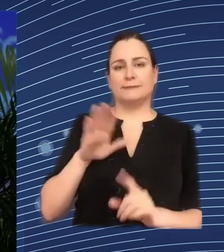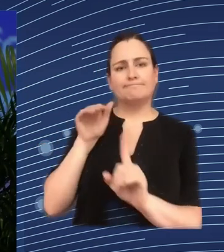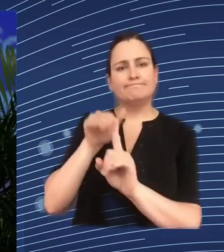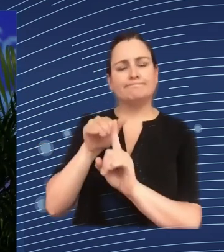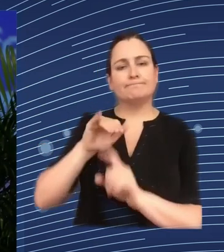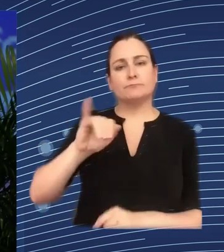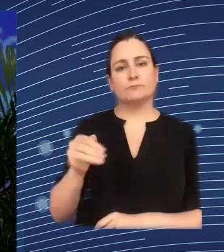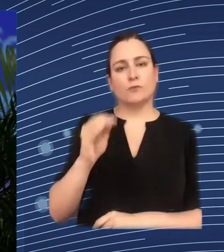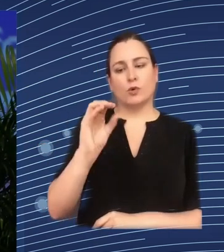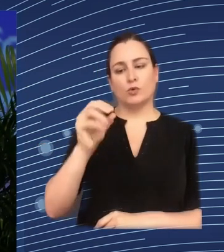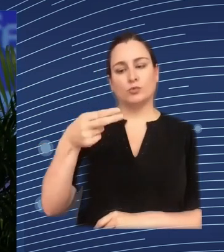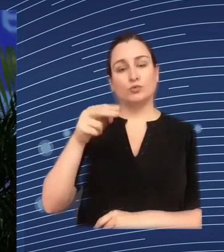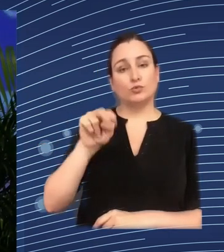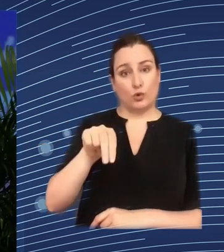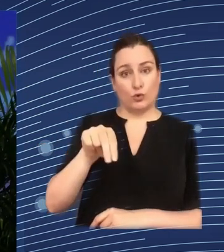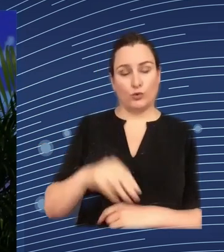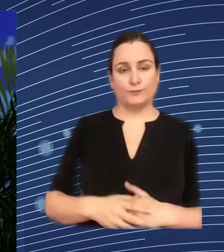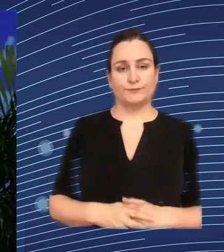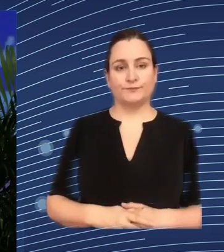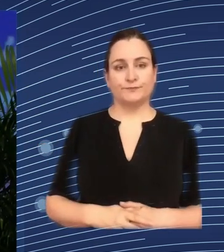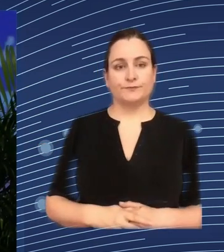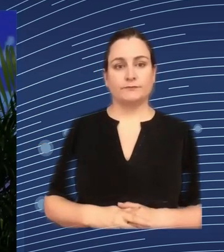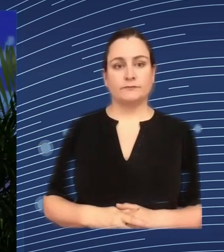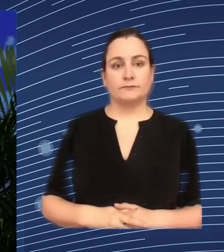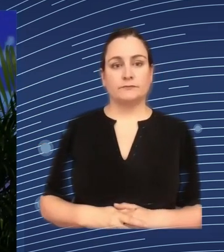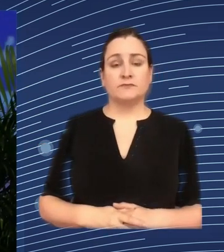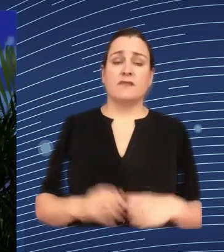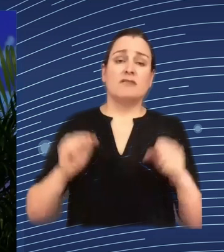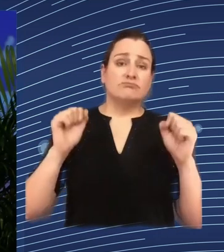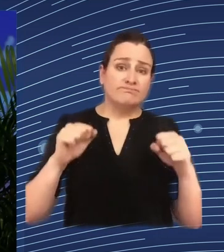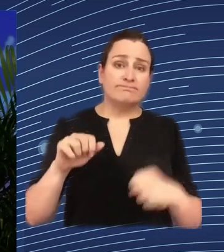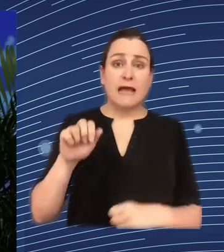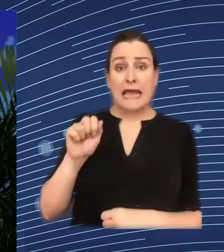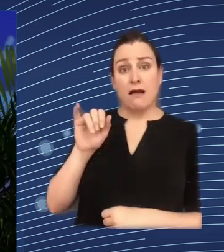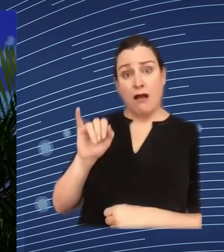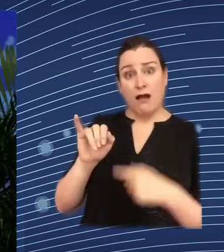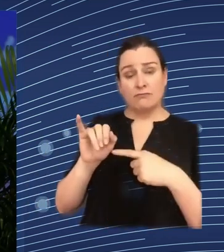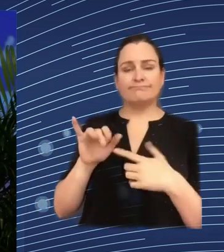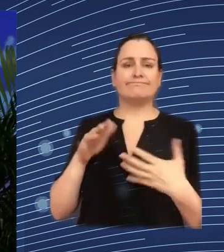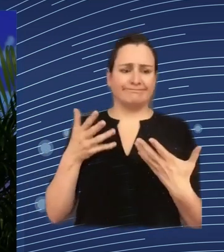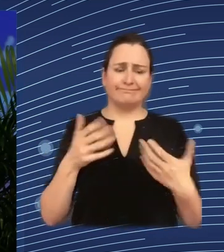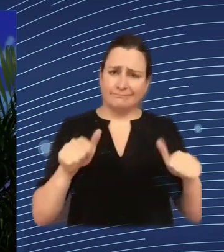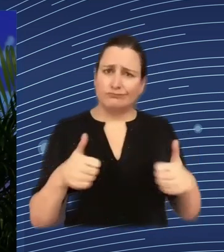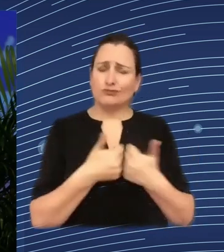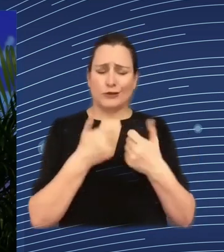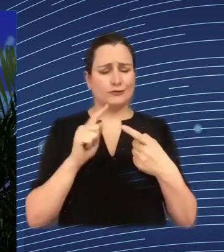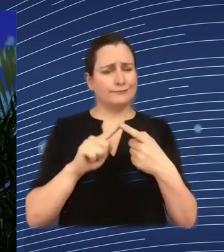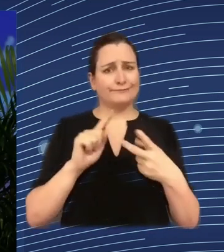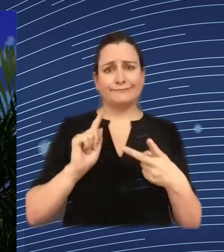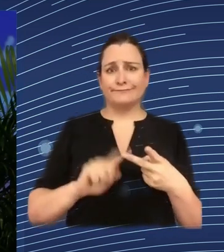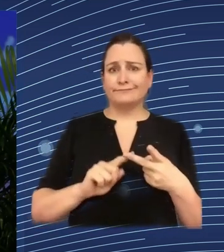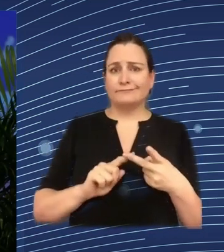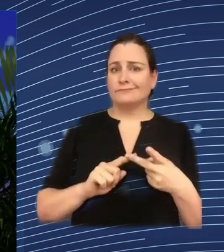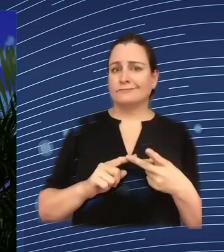lot on the challenges as well and lack of transparency and so on so what what safeguards should